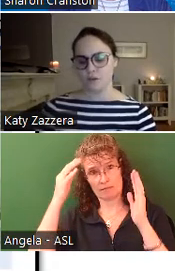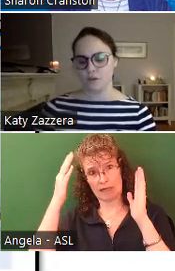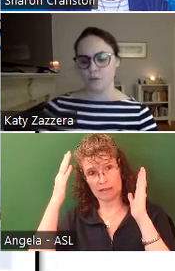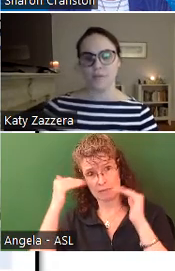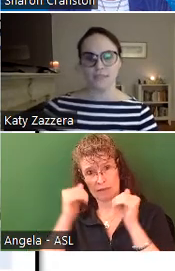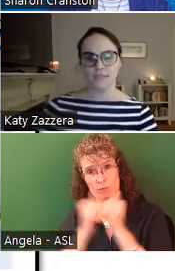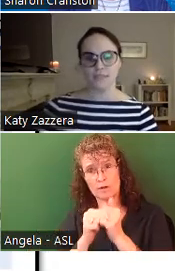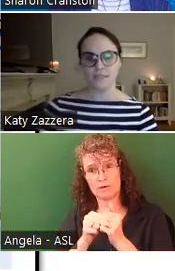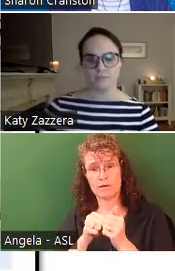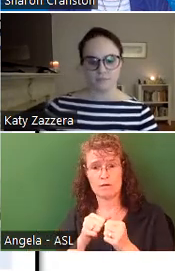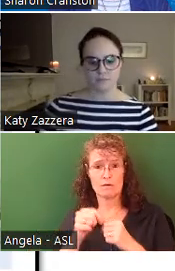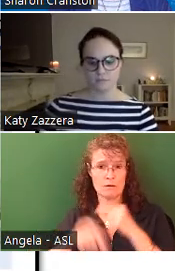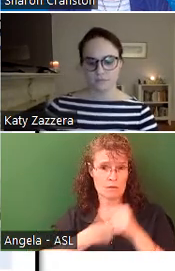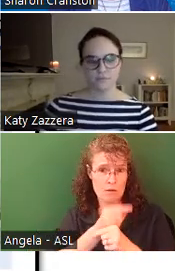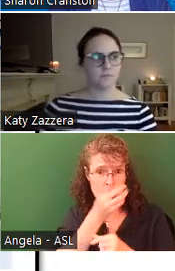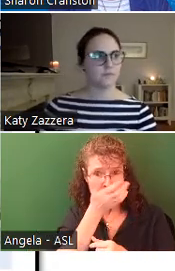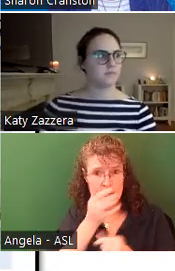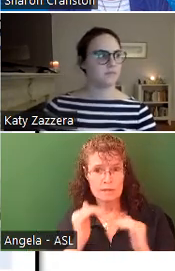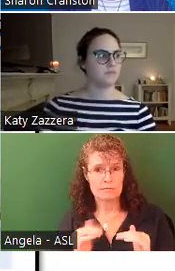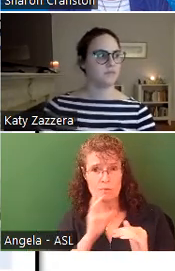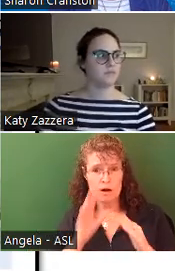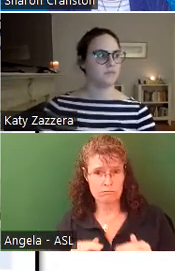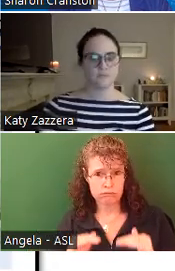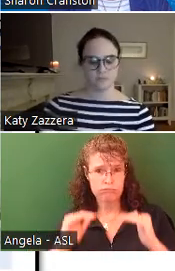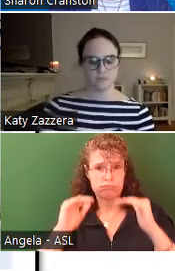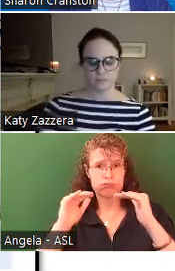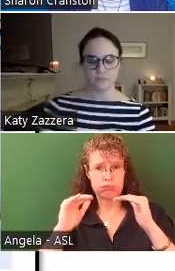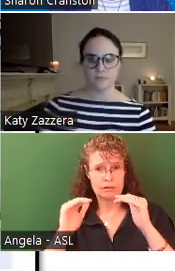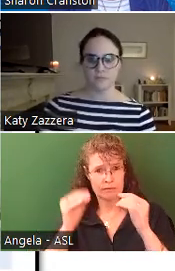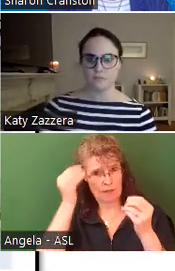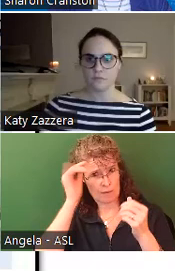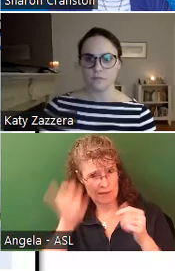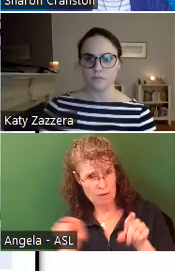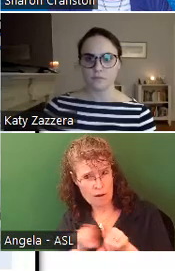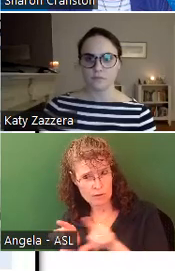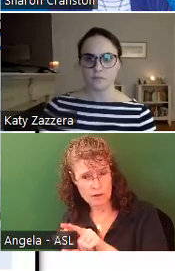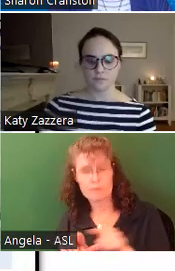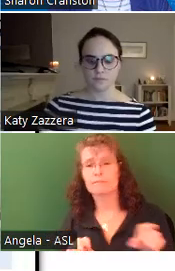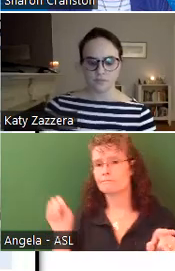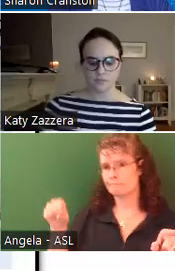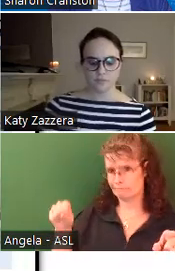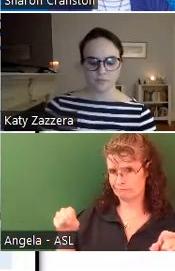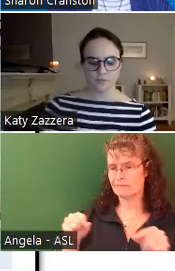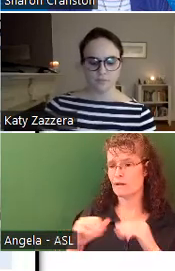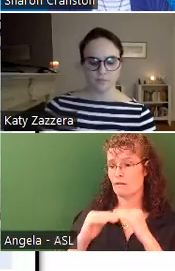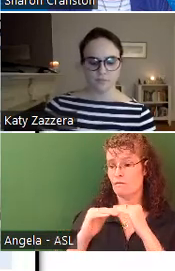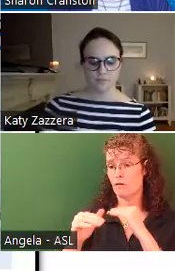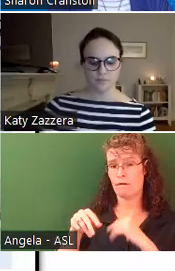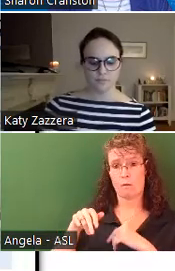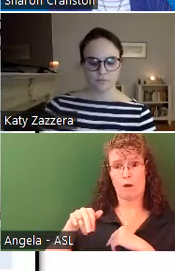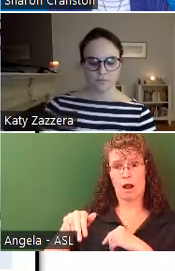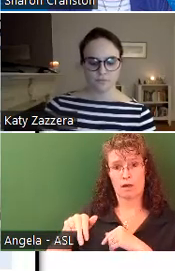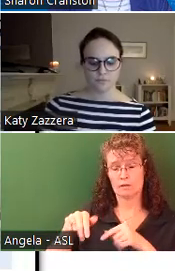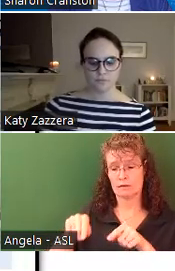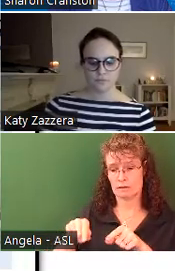global warming? Yes, we have designed the floor of the walkway to be above